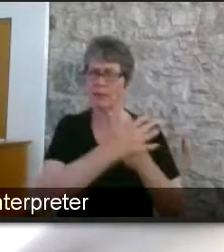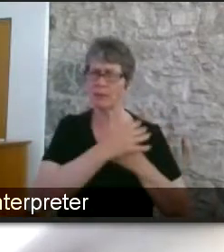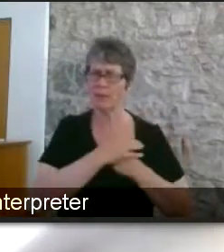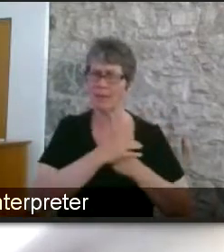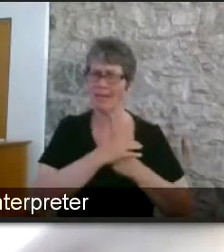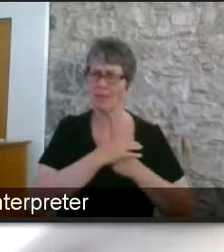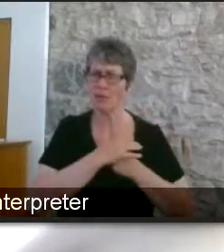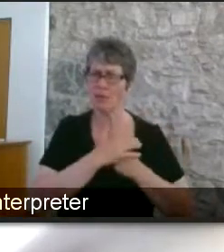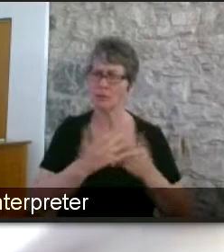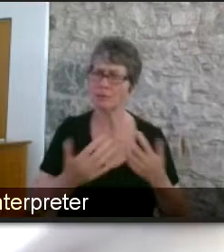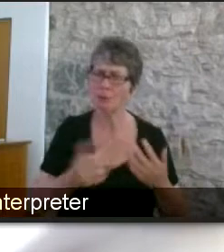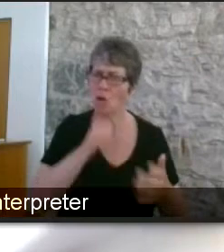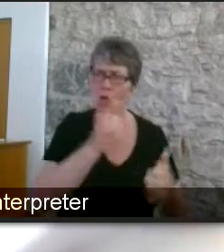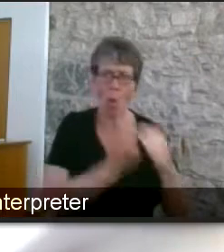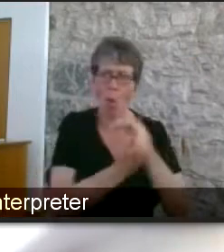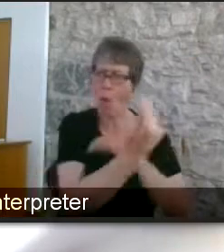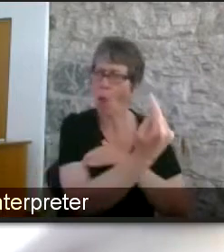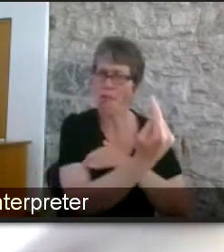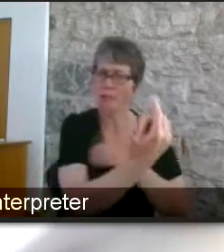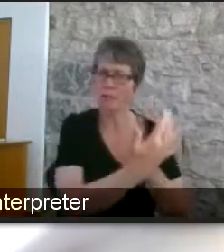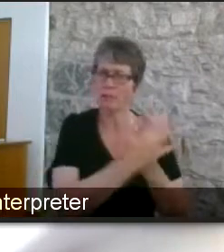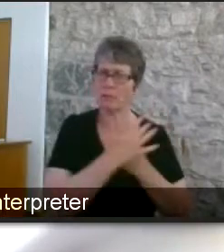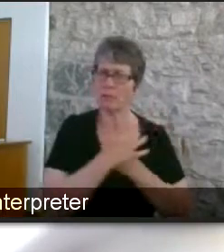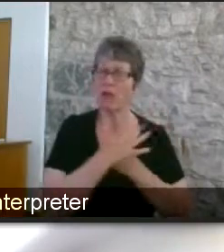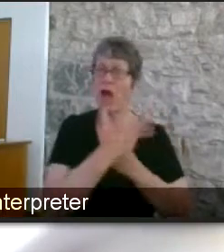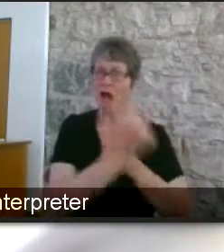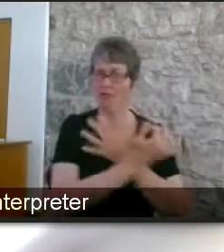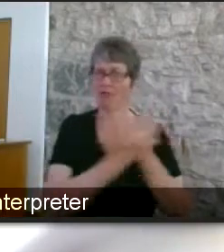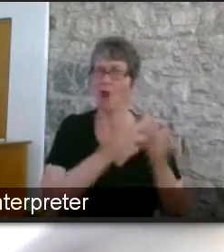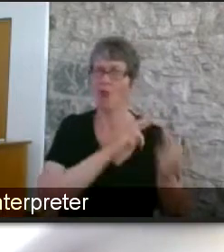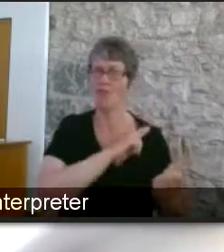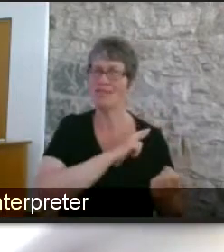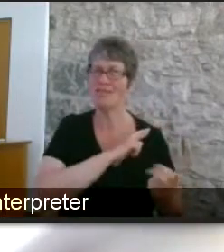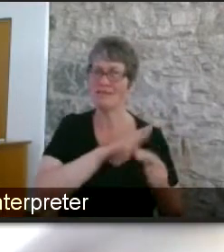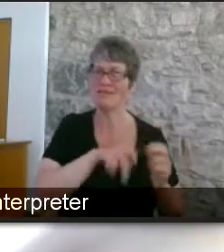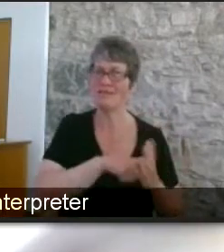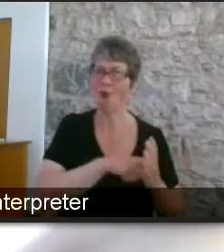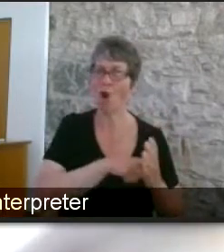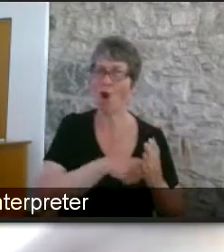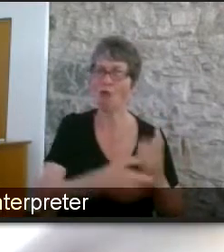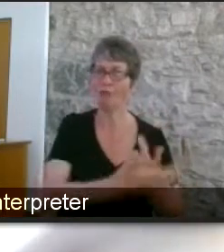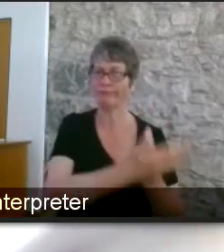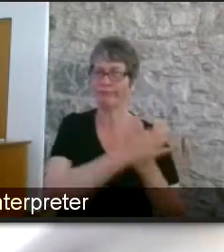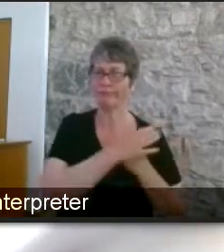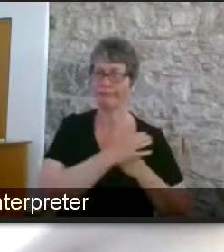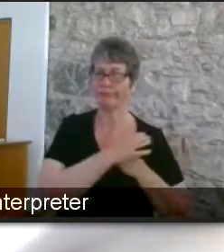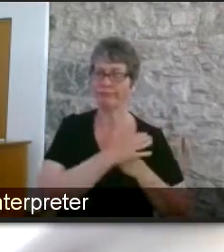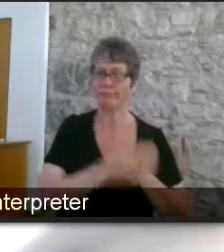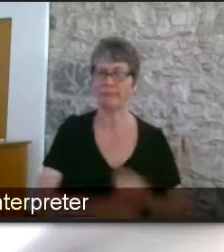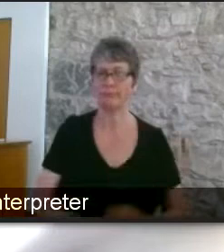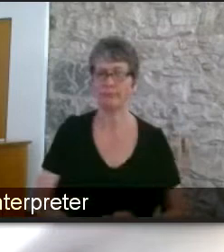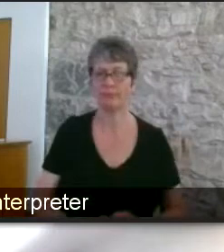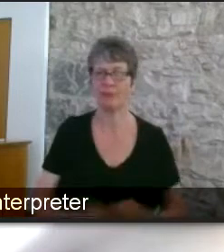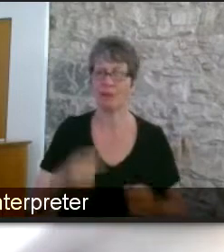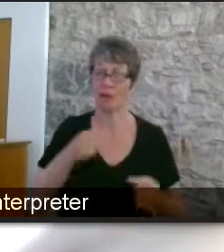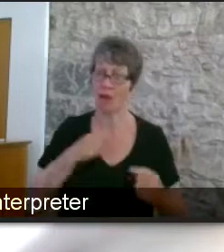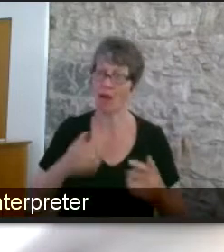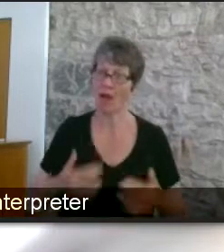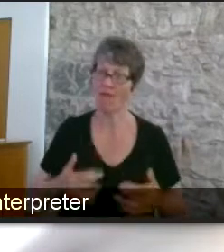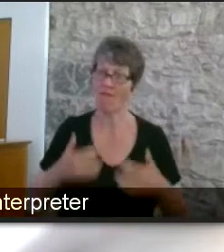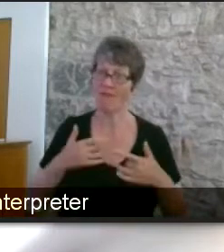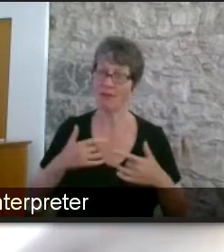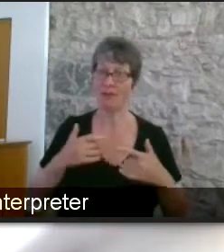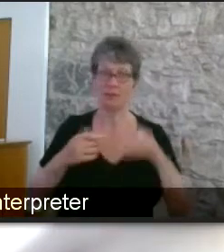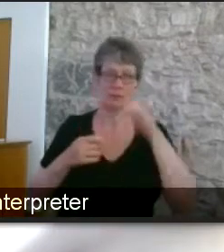discrimination and exclusion here now this is really something i think our job i think there's a general a